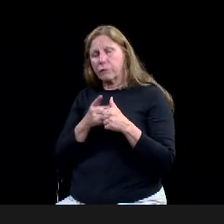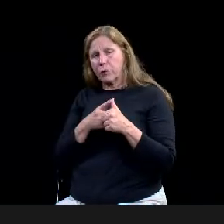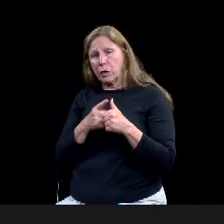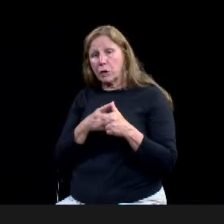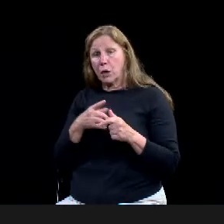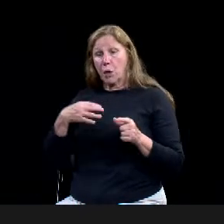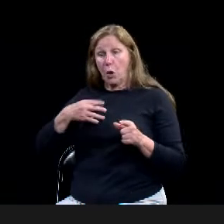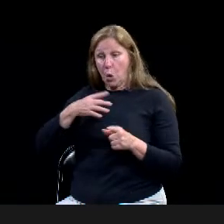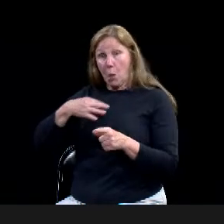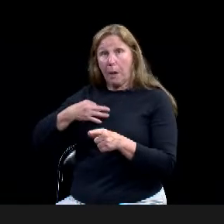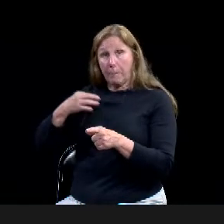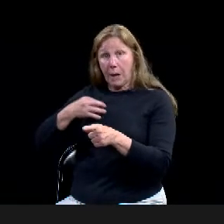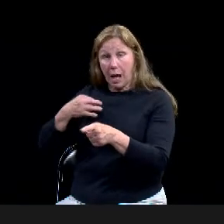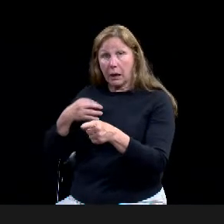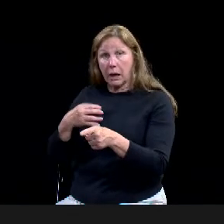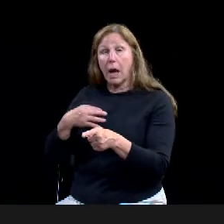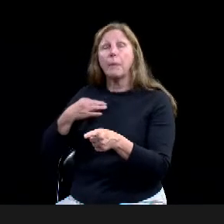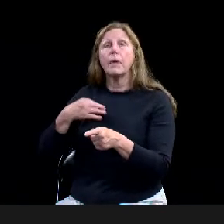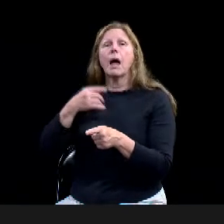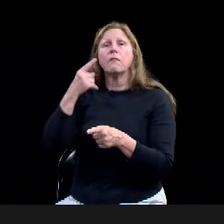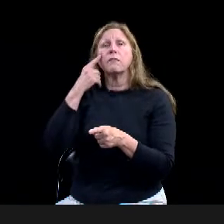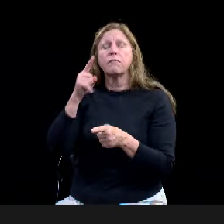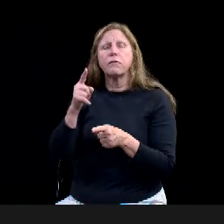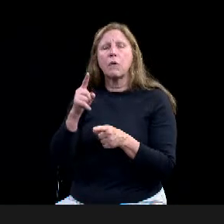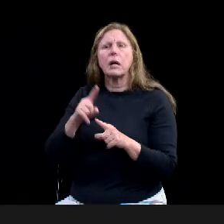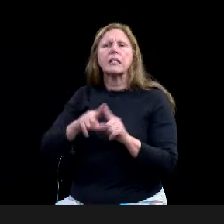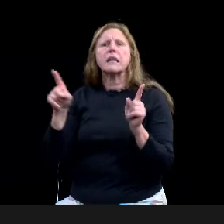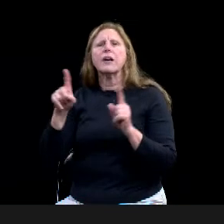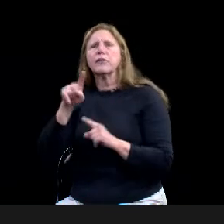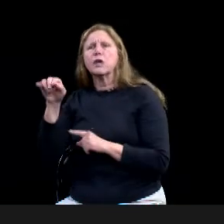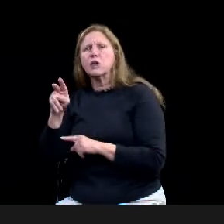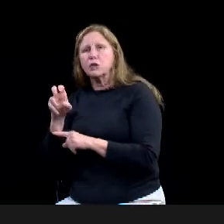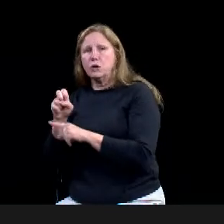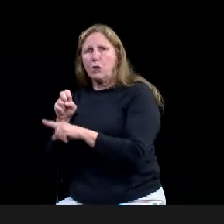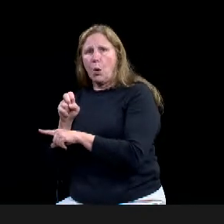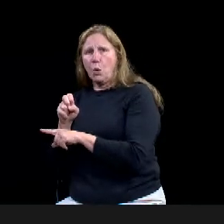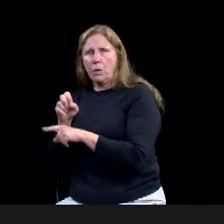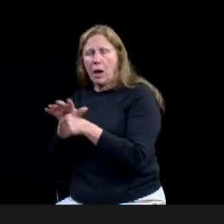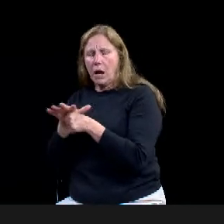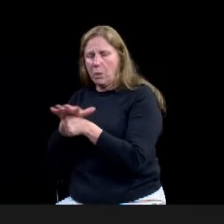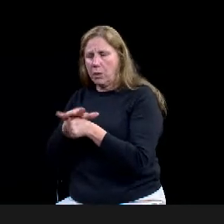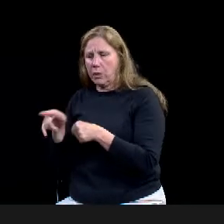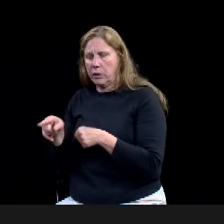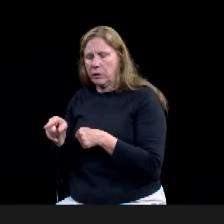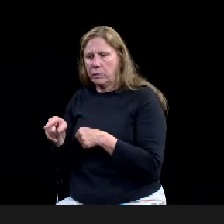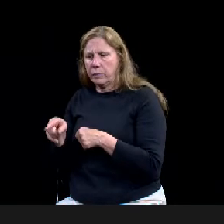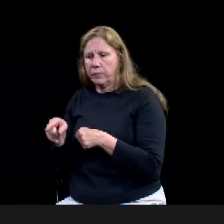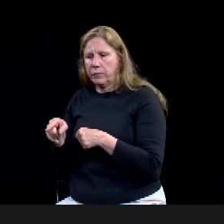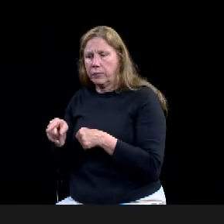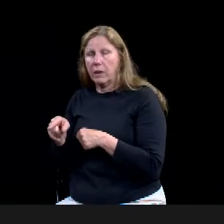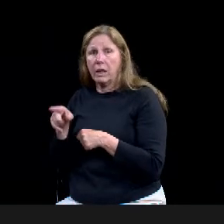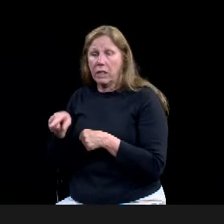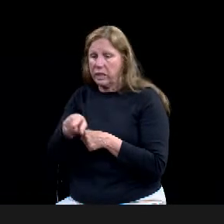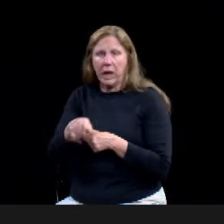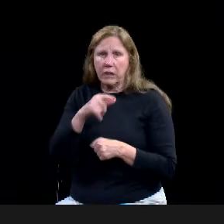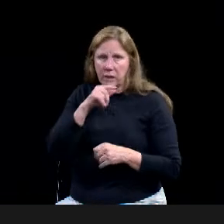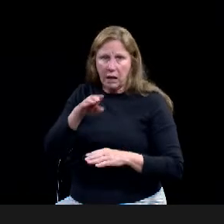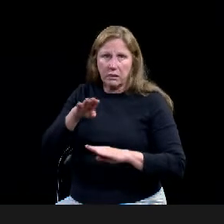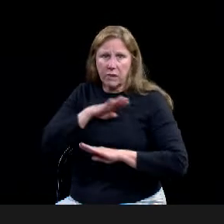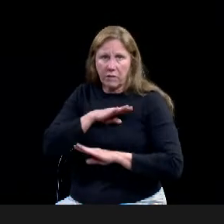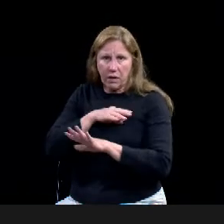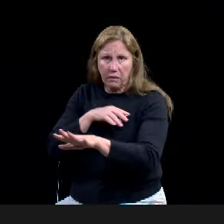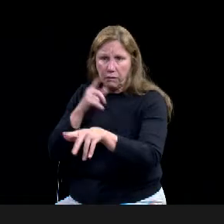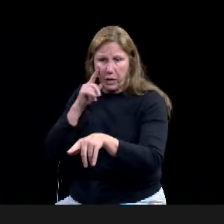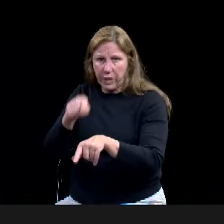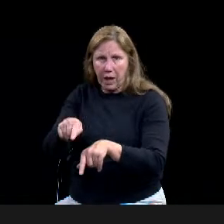meet the plan. Uh, and, you we, we, we told them we wouldn't recommend it. not only because it didn't meet the plan, but our concerns about how